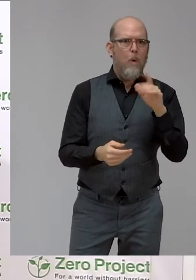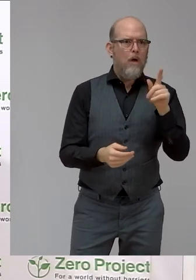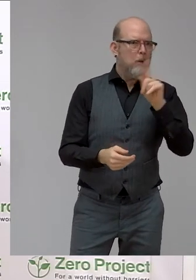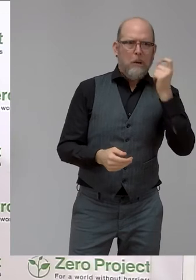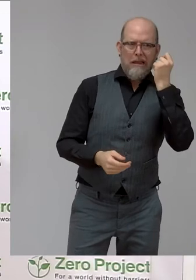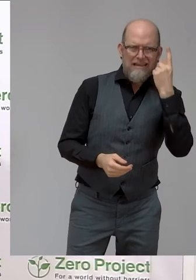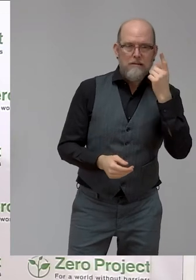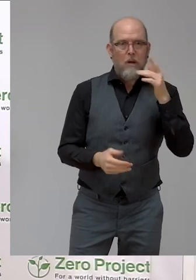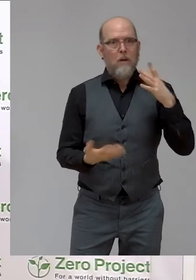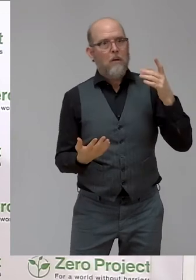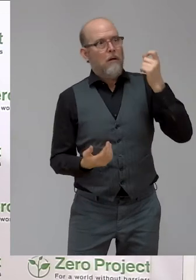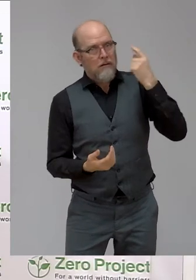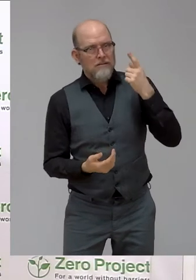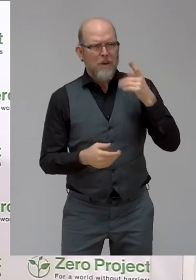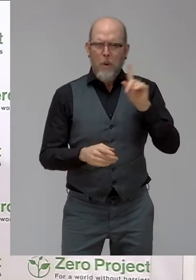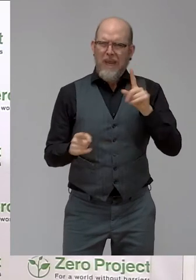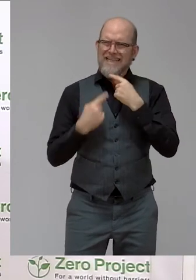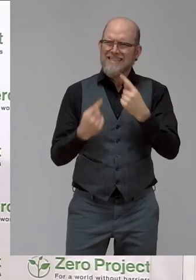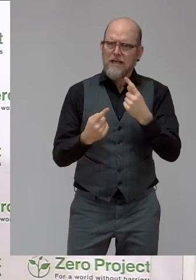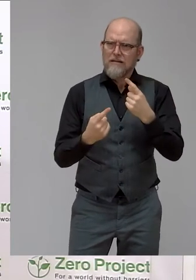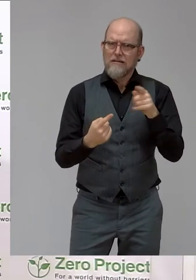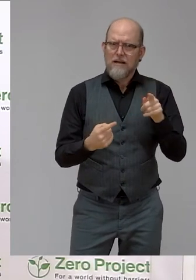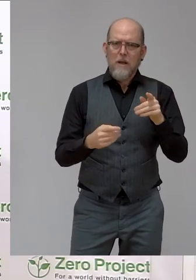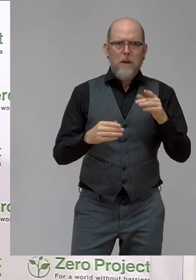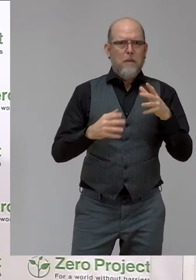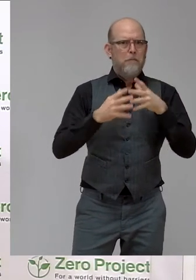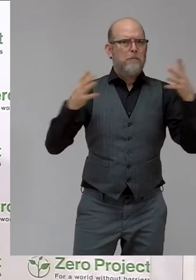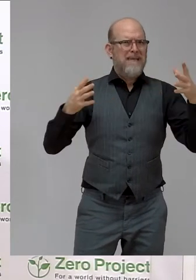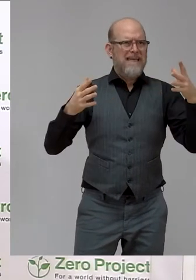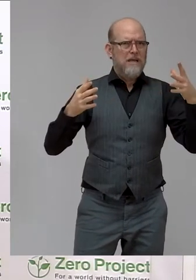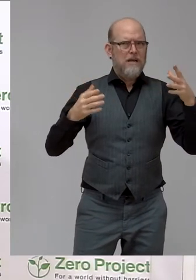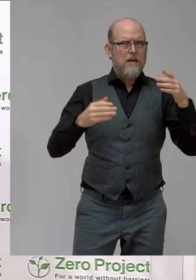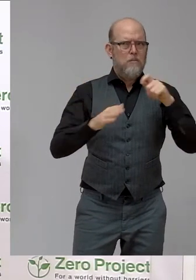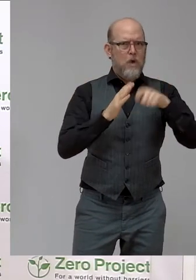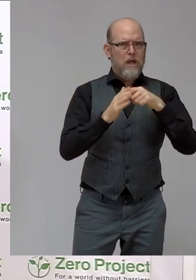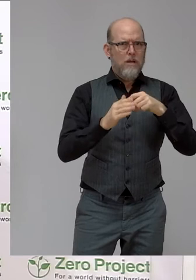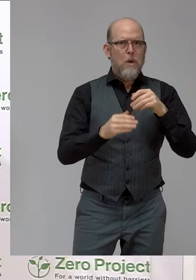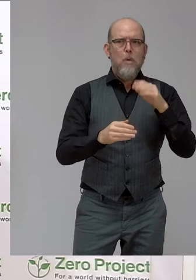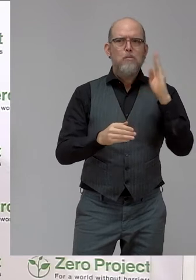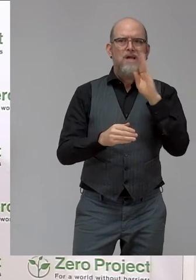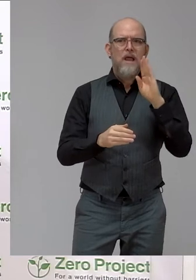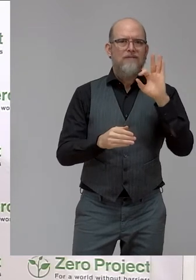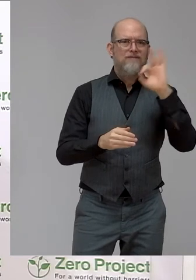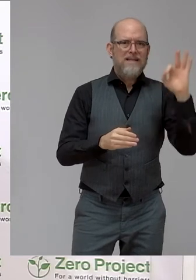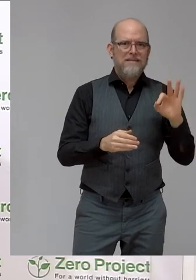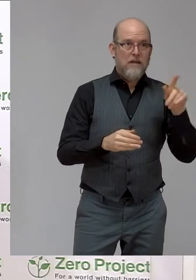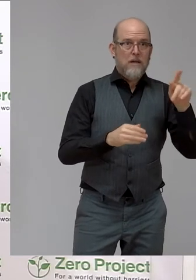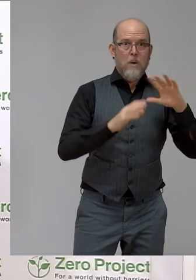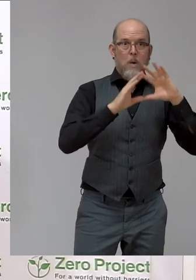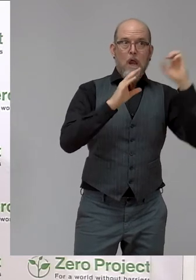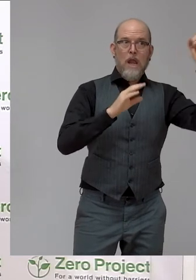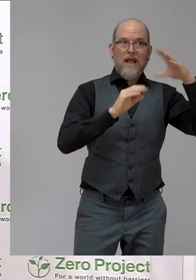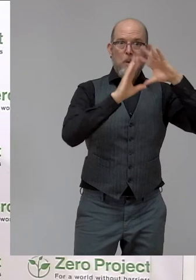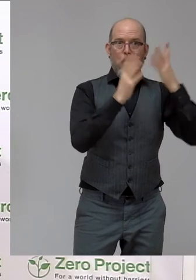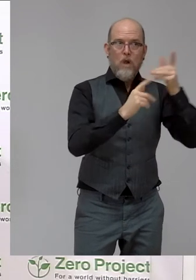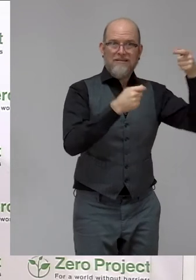Faso that's about digital inclusion in this case in employment. What would be your advice on how to